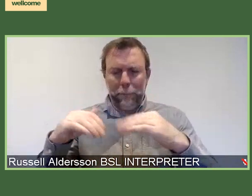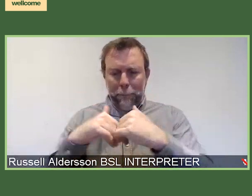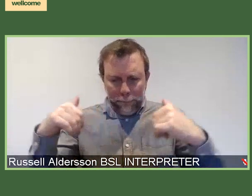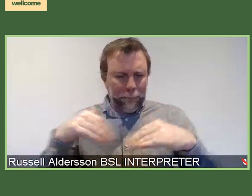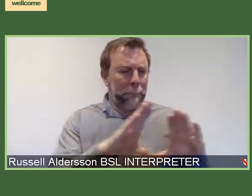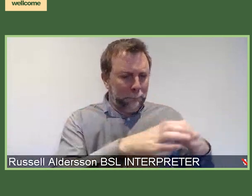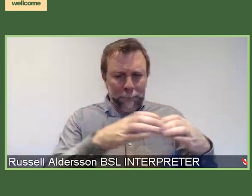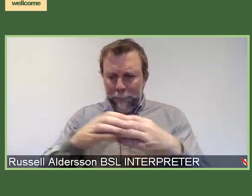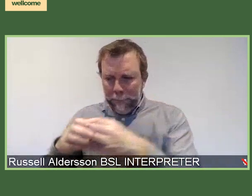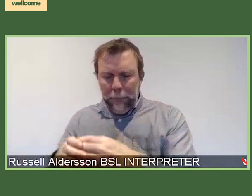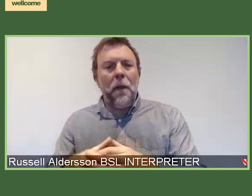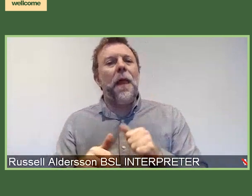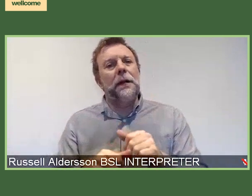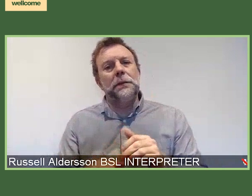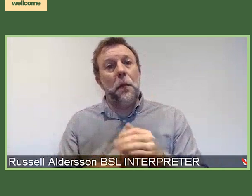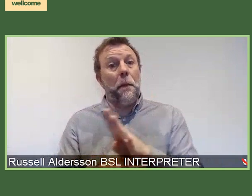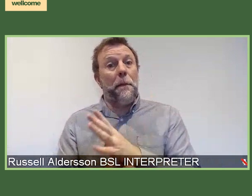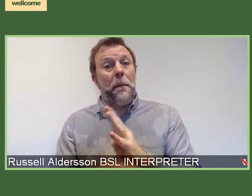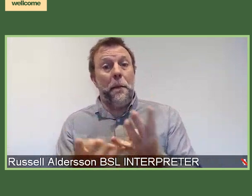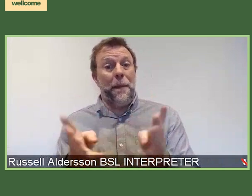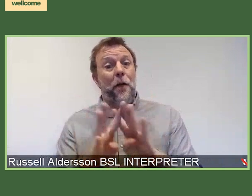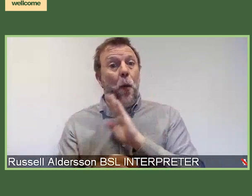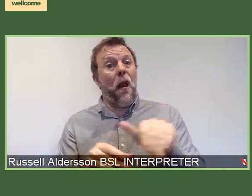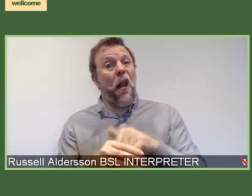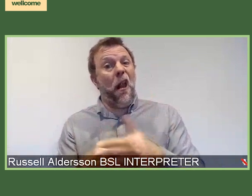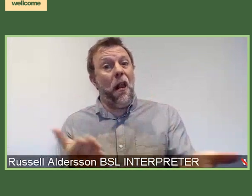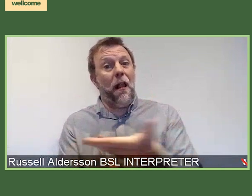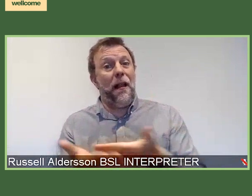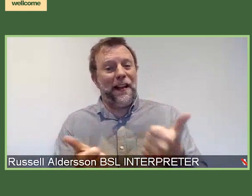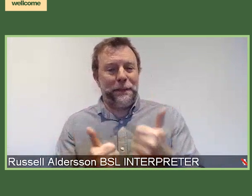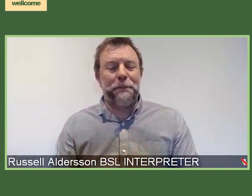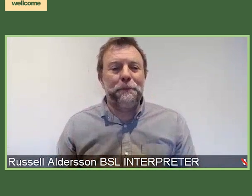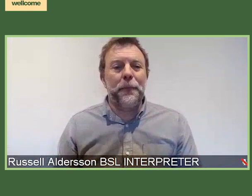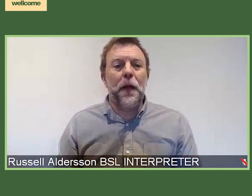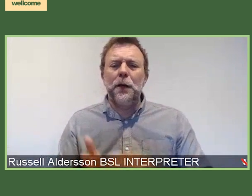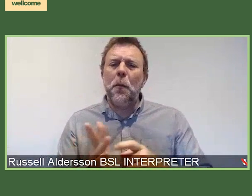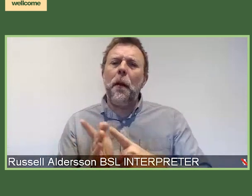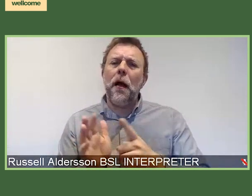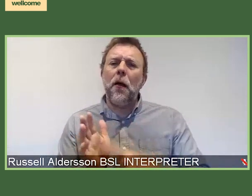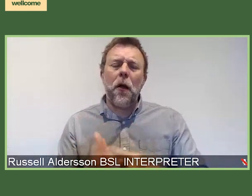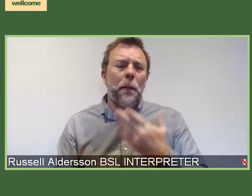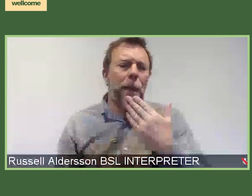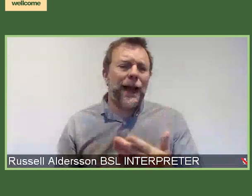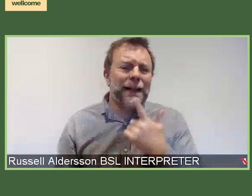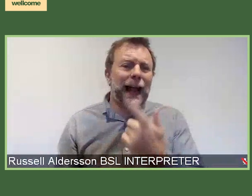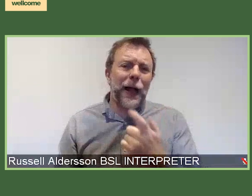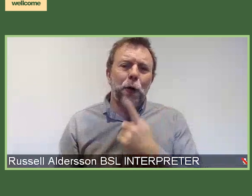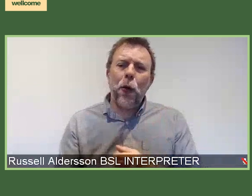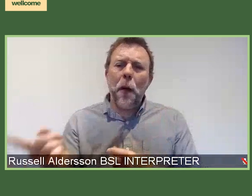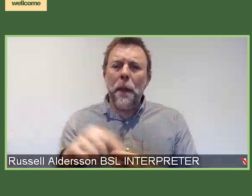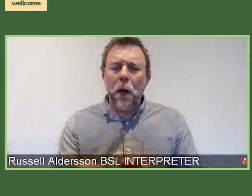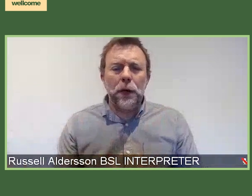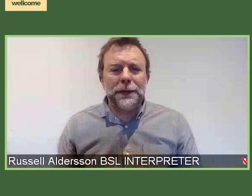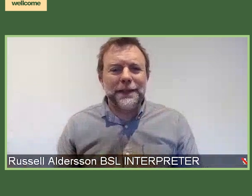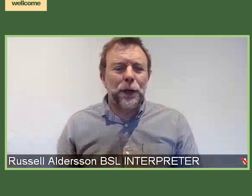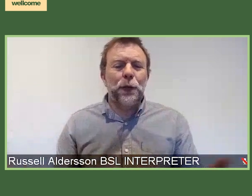back on to answer those questions. So why don't we get started? And Michael, can I ask you to come back on where you will